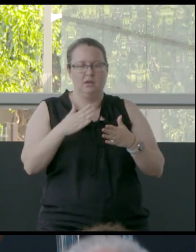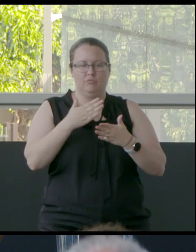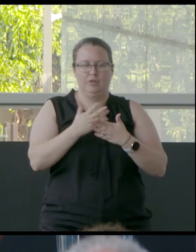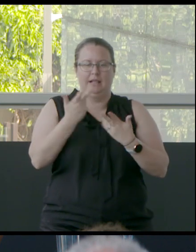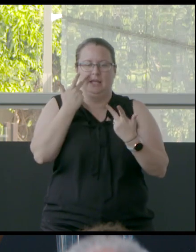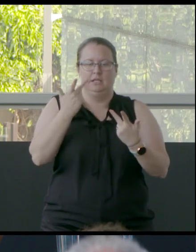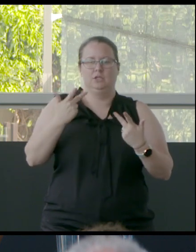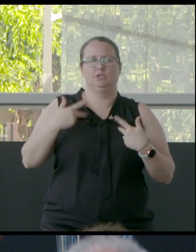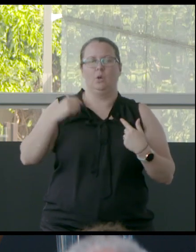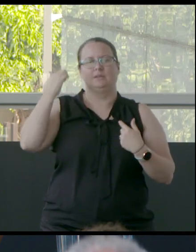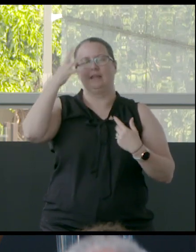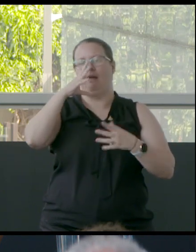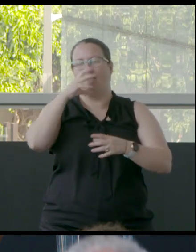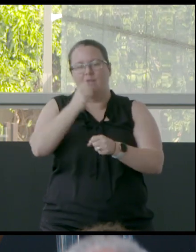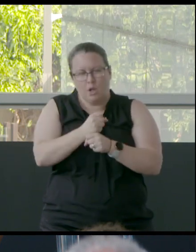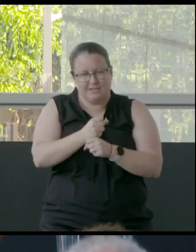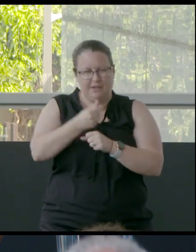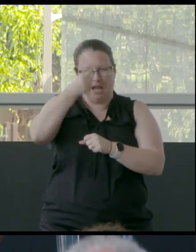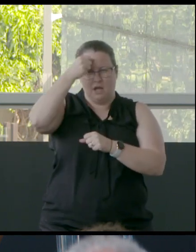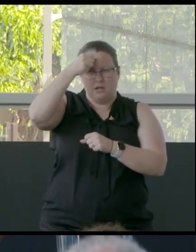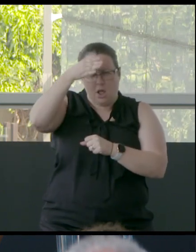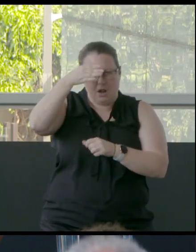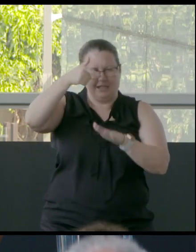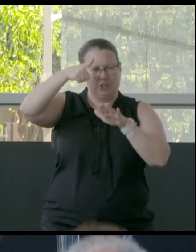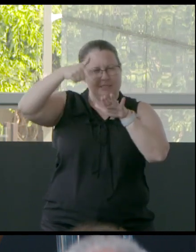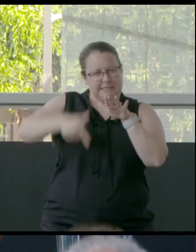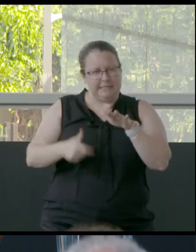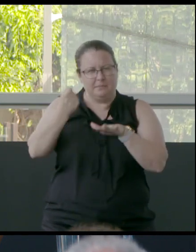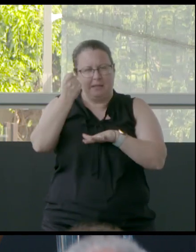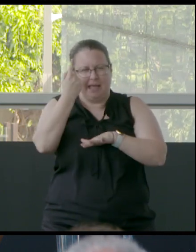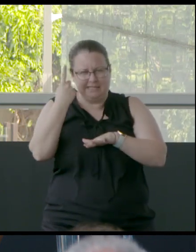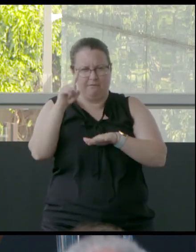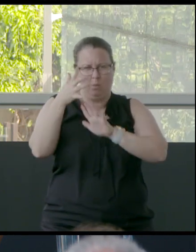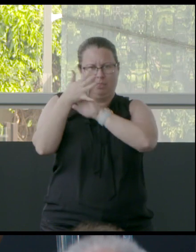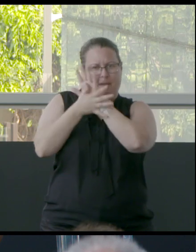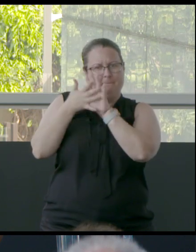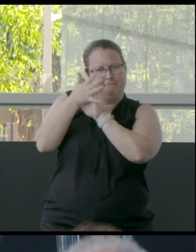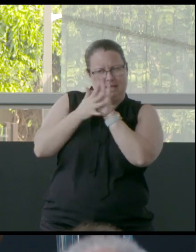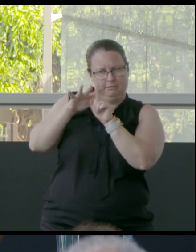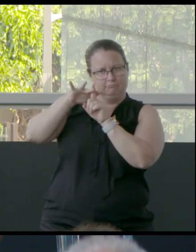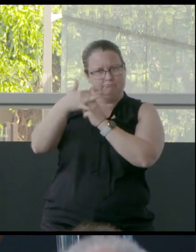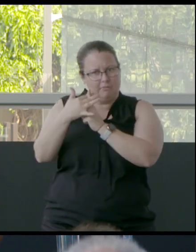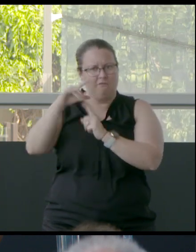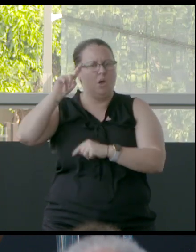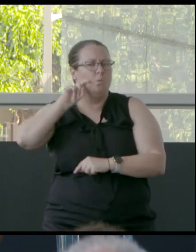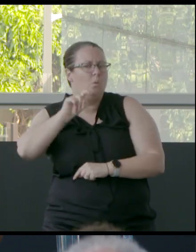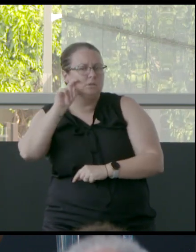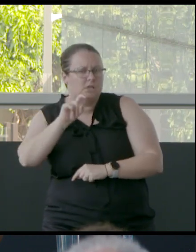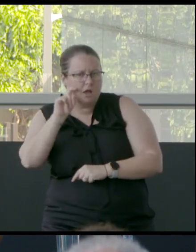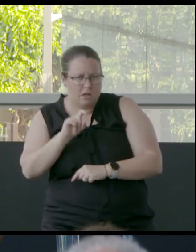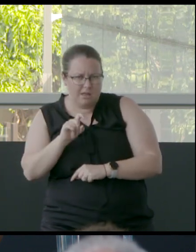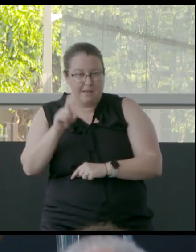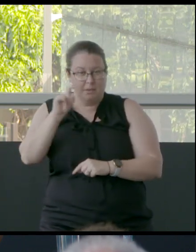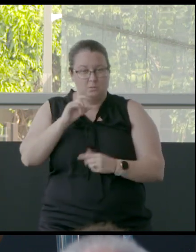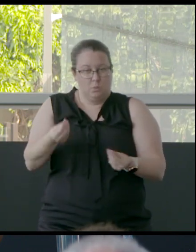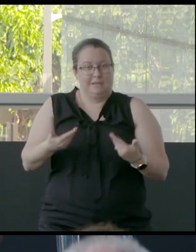of that philosophy and knowledge and deep understanding of what the meaning is of water. And water really is